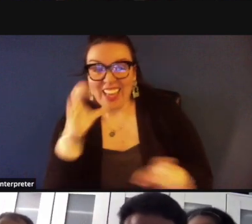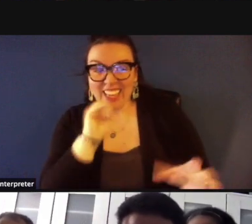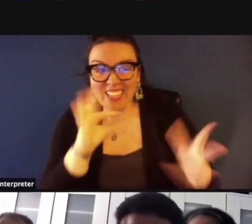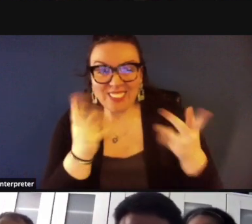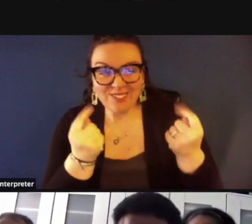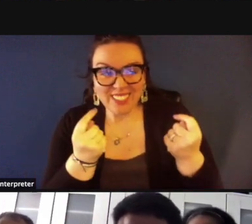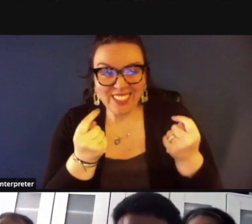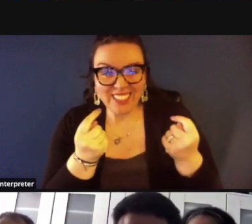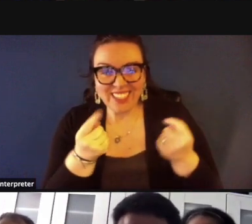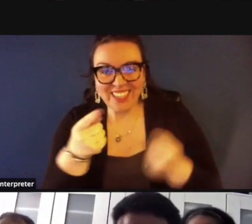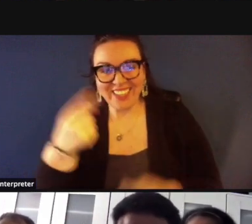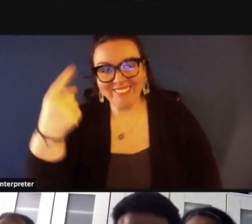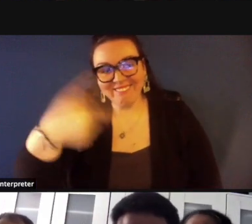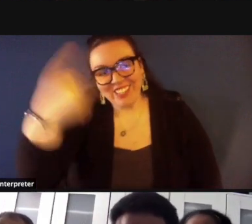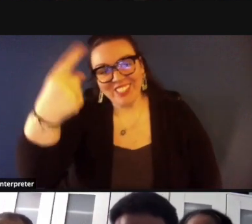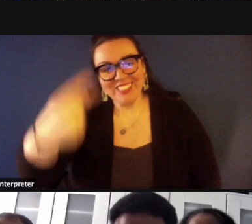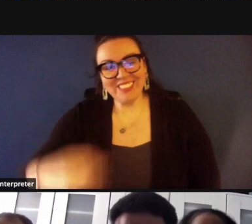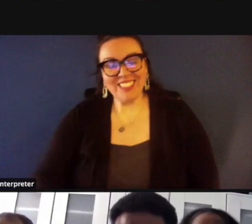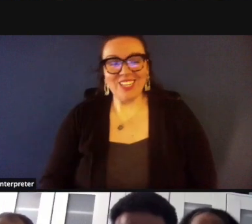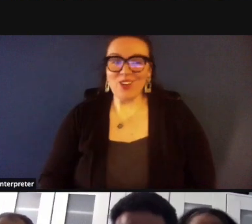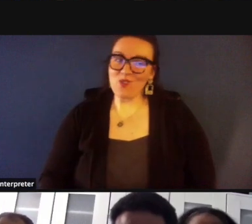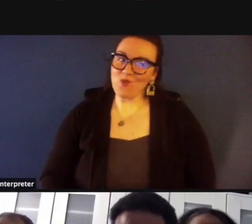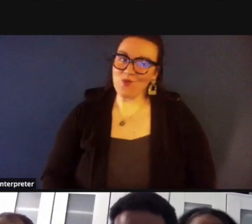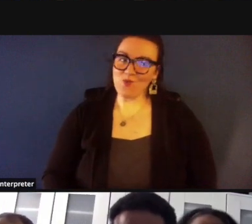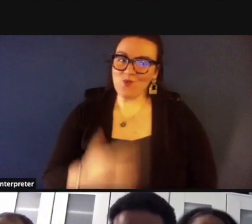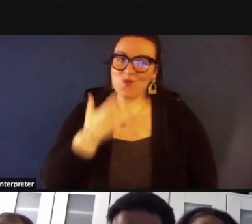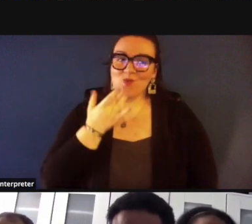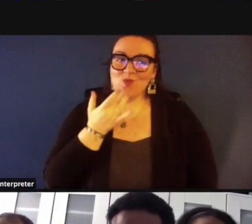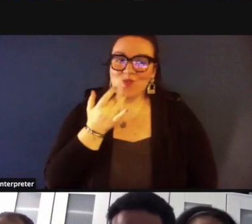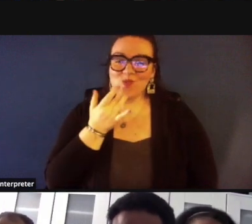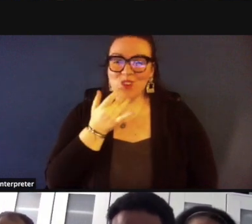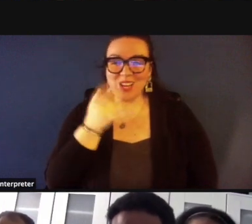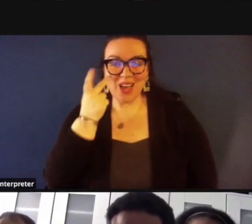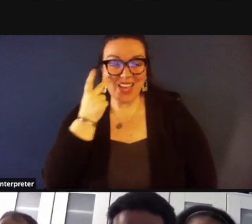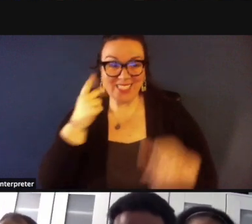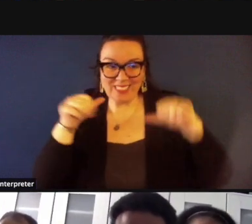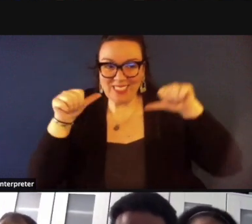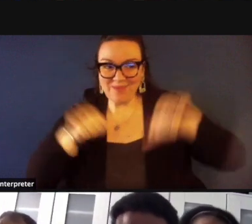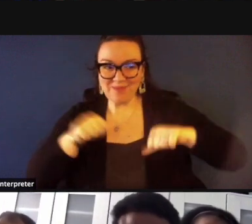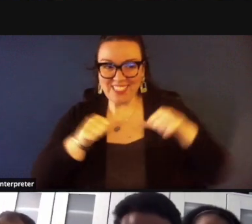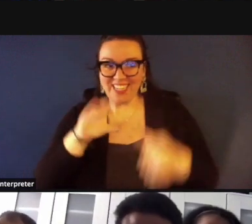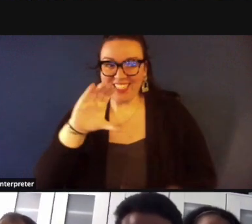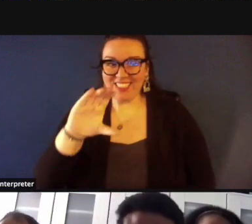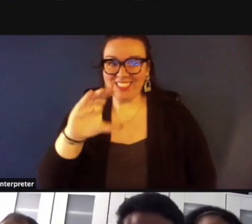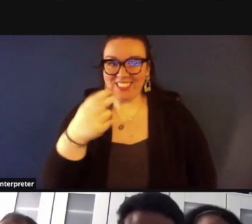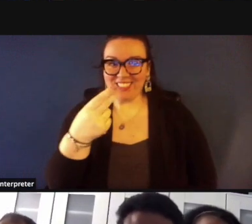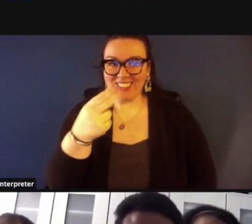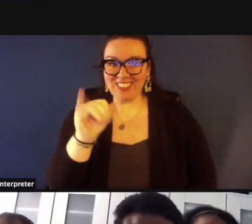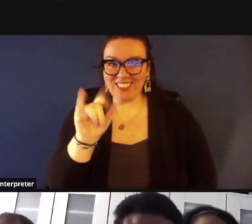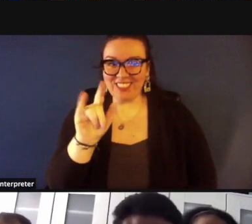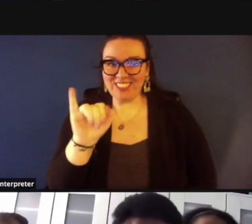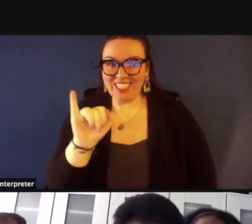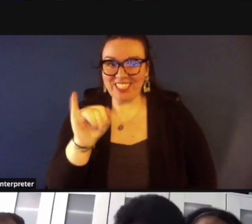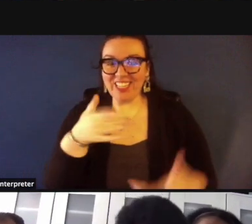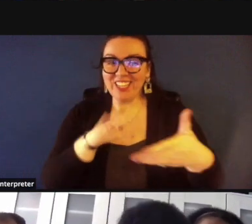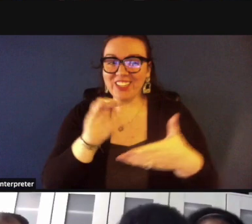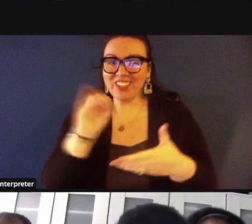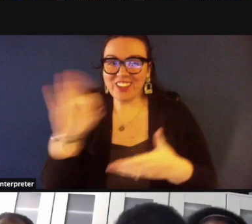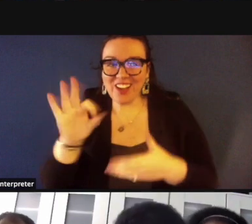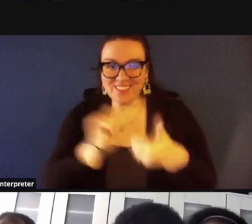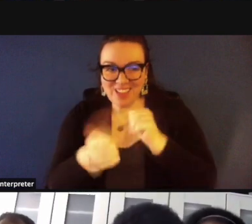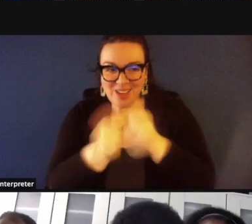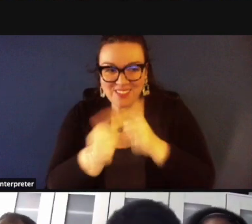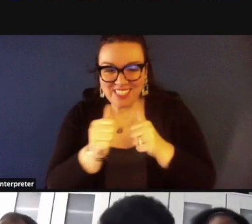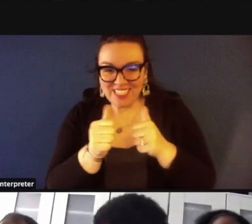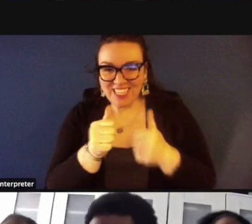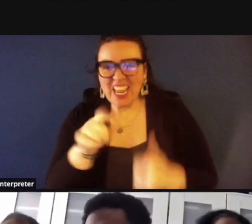he came in first place so i i see a potential chili cook up in our near future he doesn't